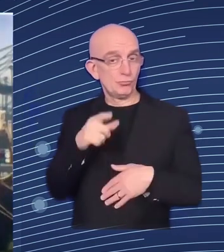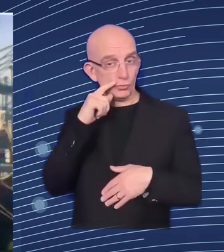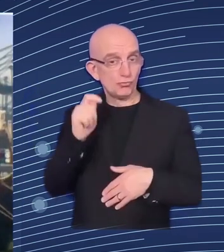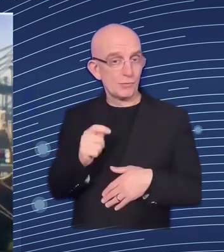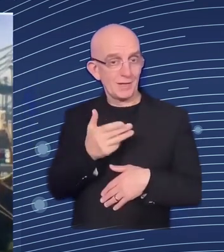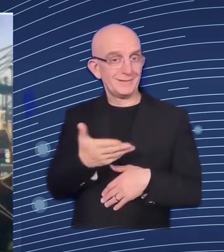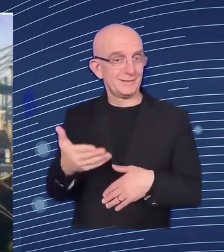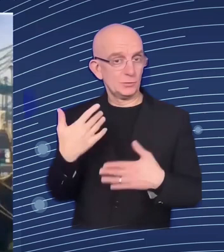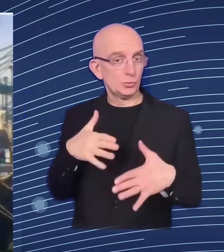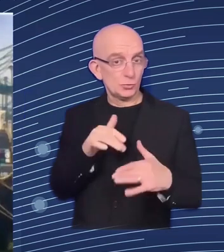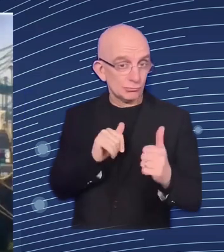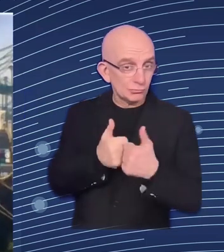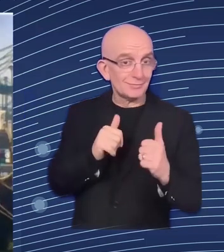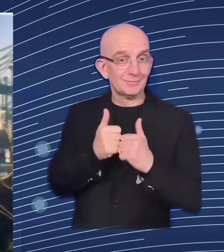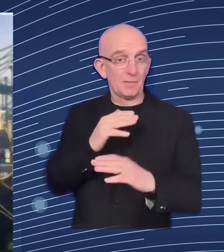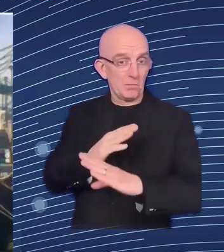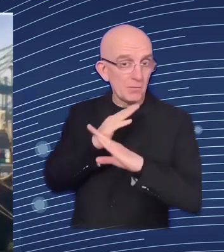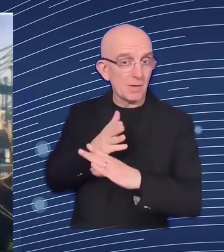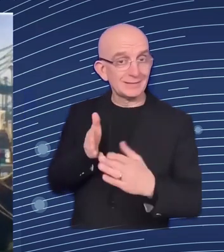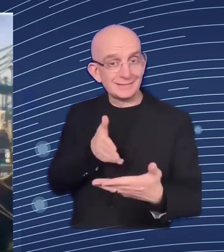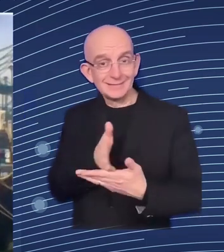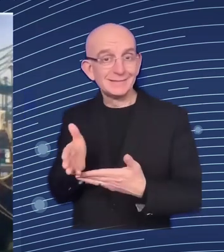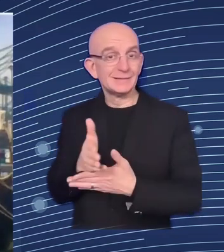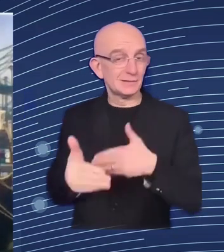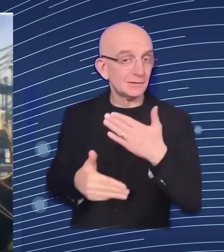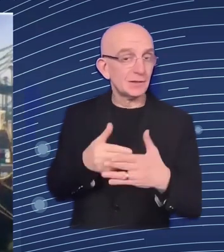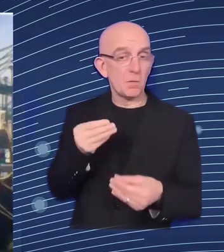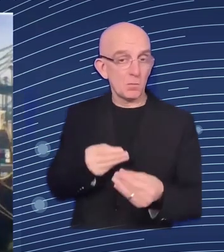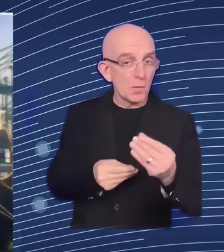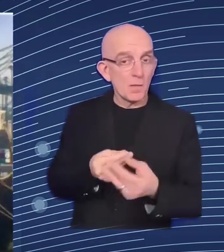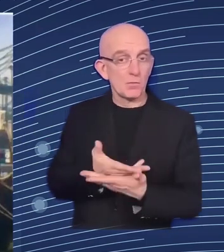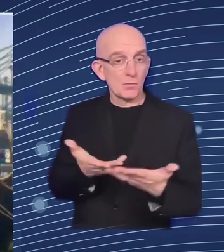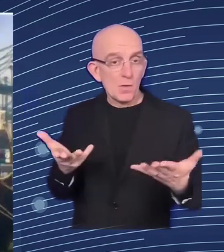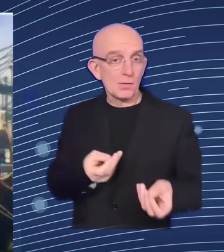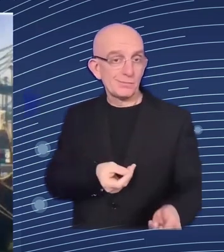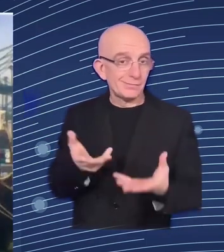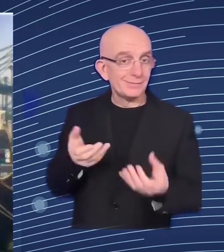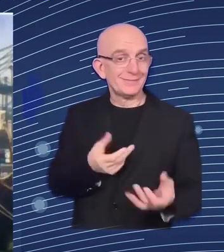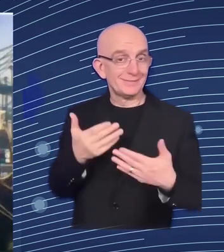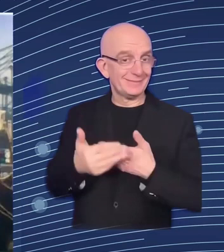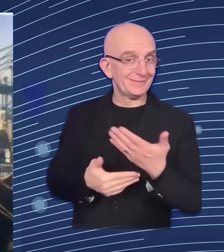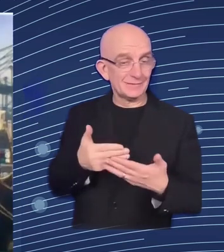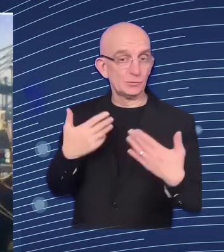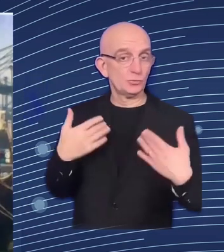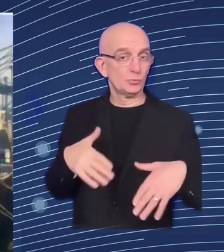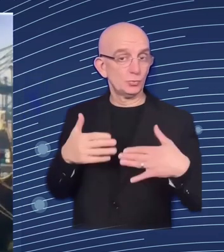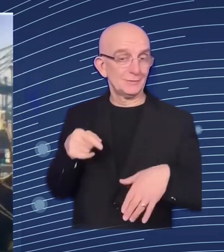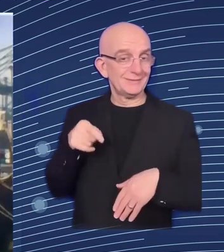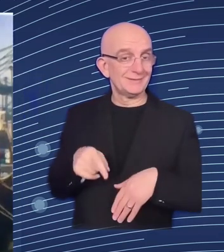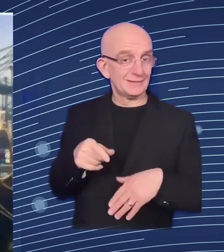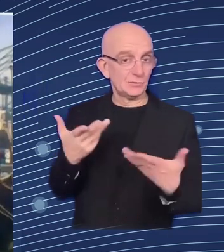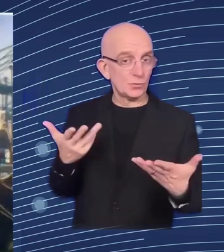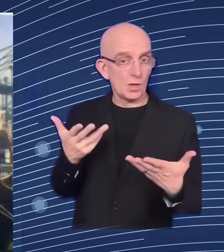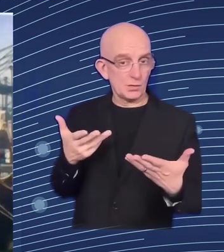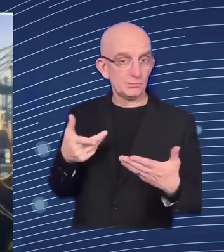the top two in exporting industries to ukraine or of ukraine it is the lifeline the foreign exchange lifeline for the country the